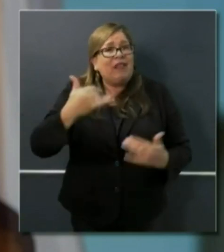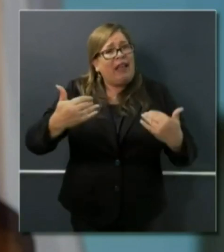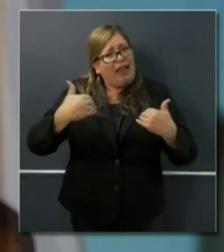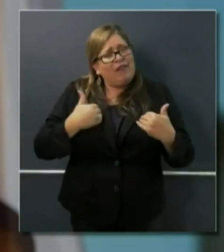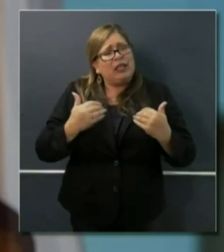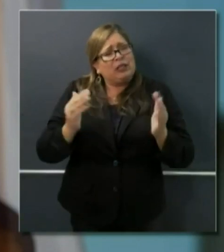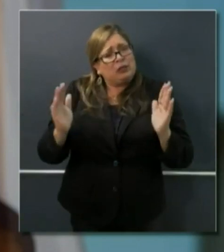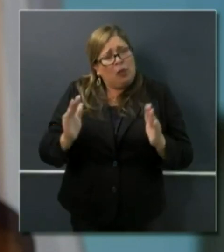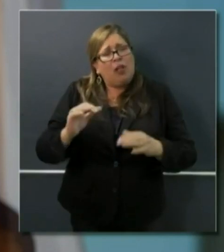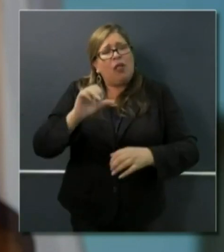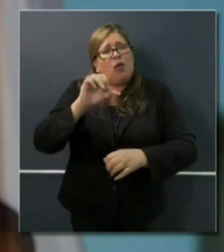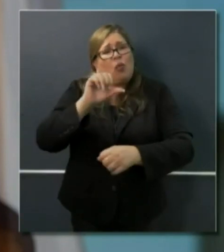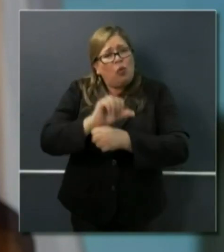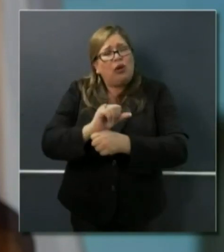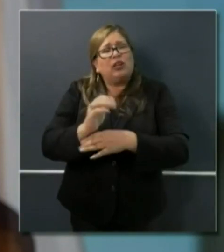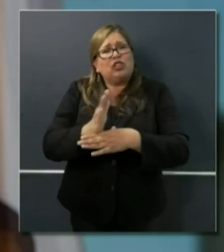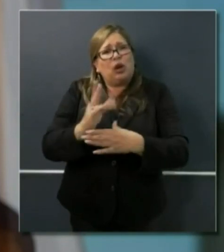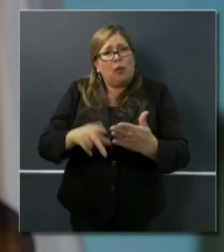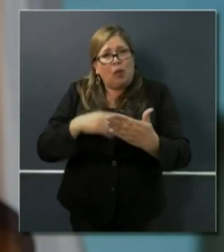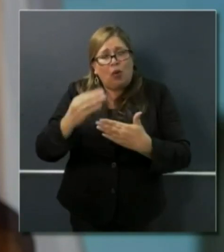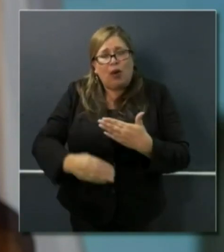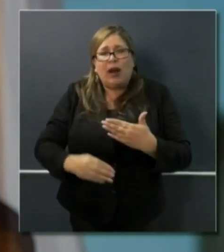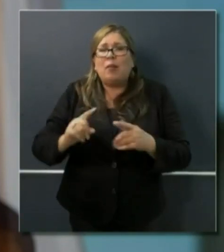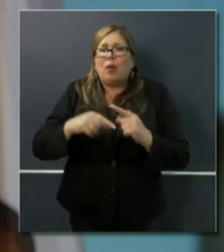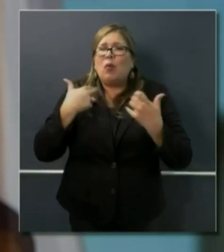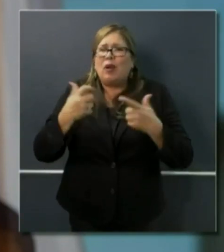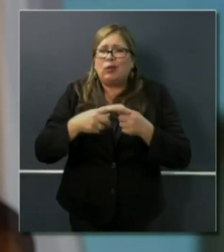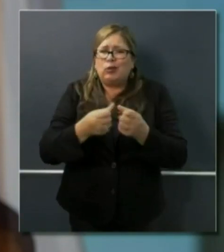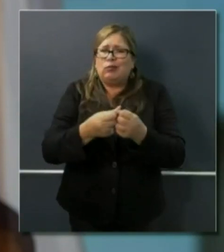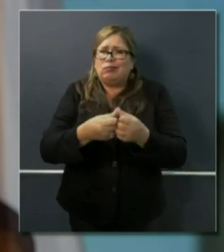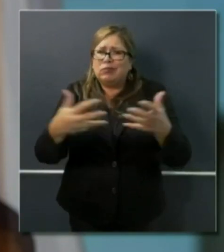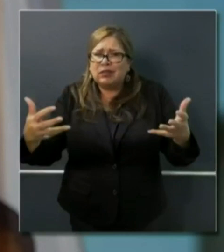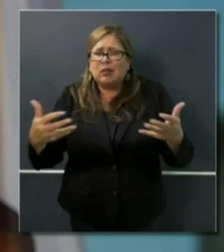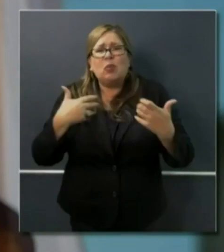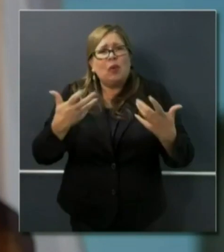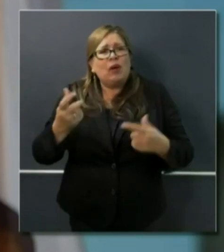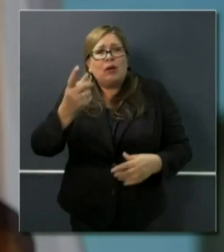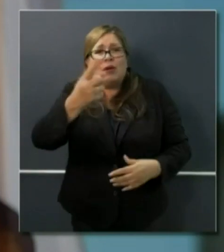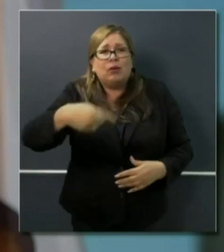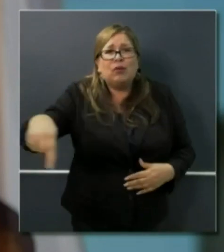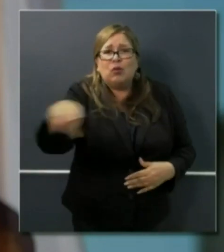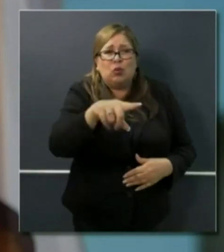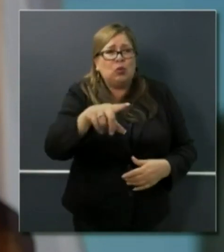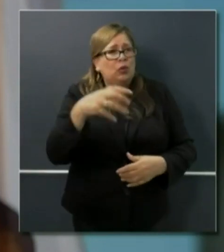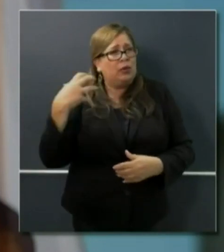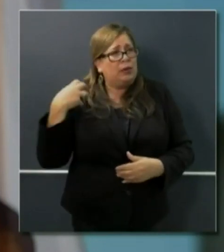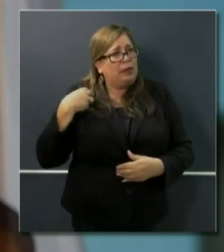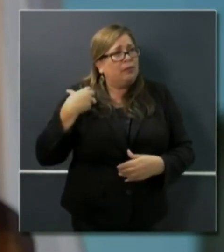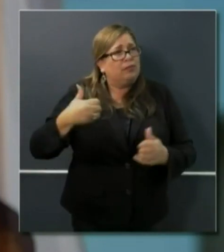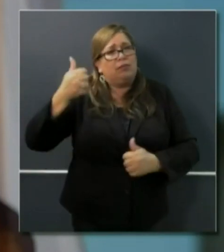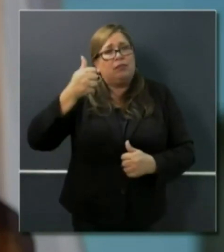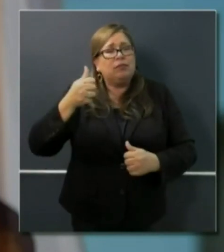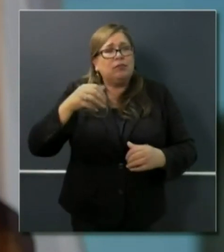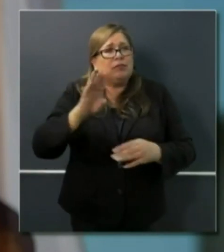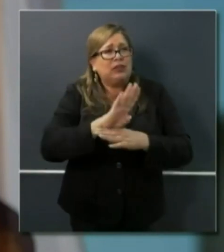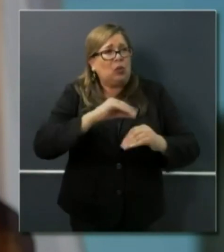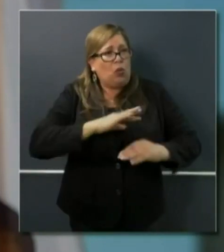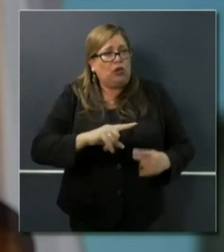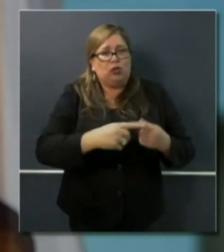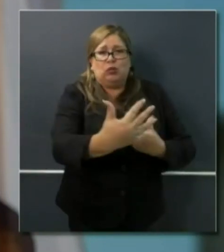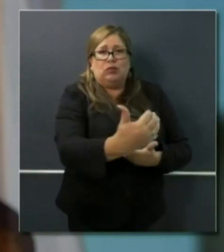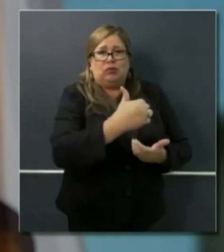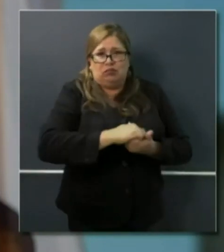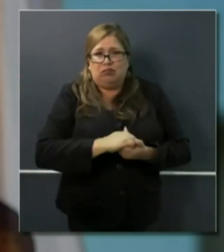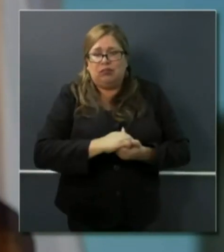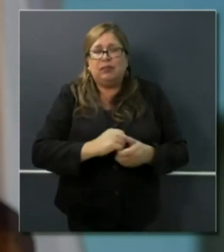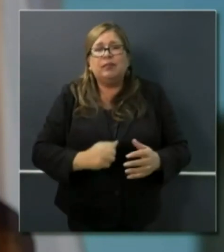want to advance that program. We want to expand it significantly, get more employers into that program. I signed an executive order on that